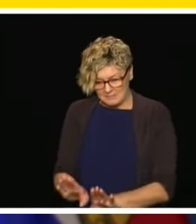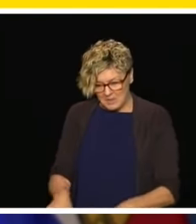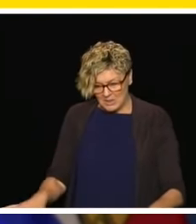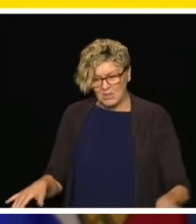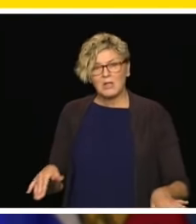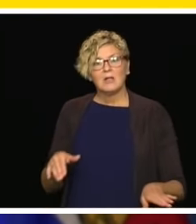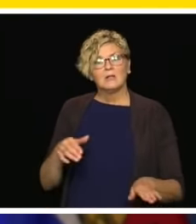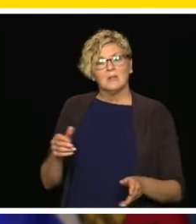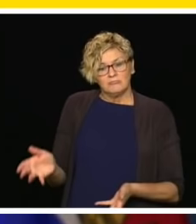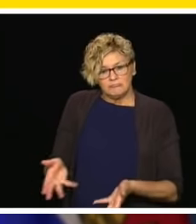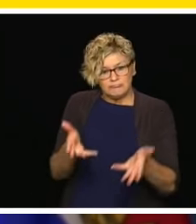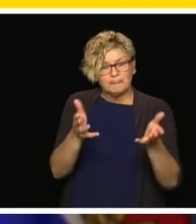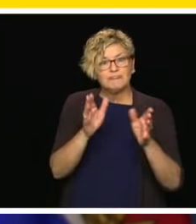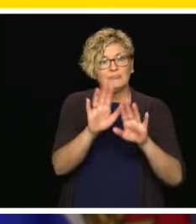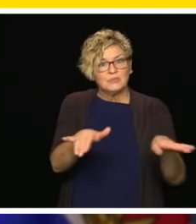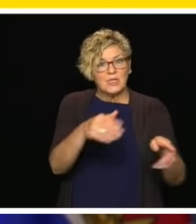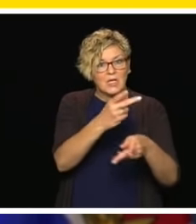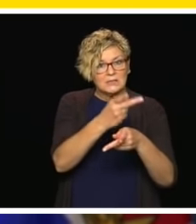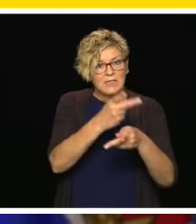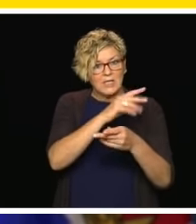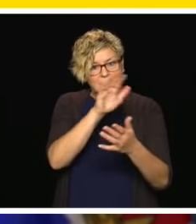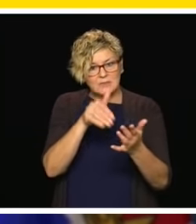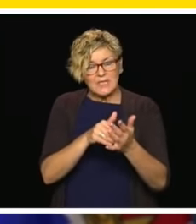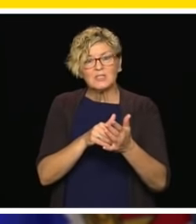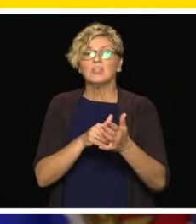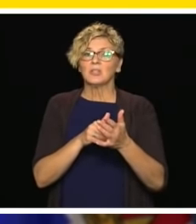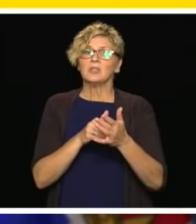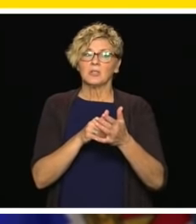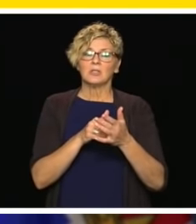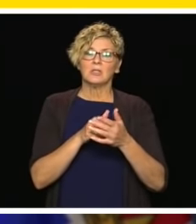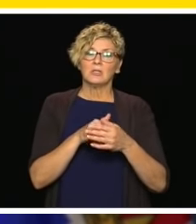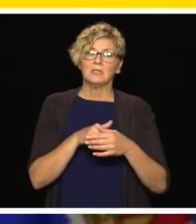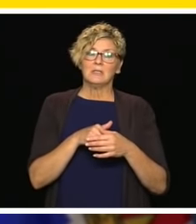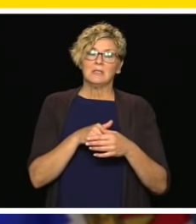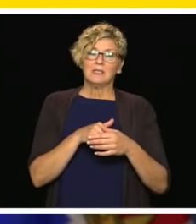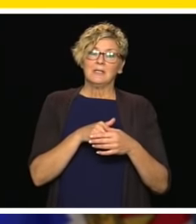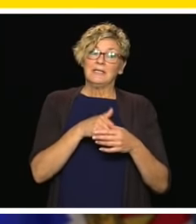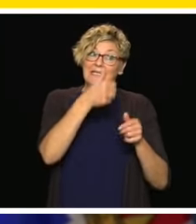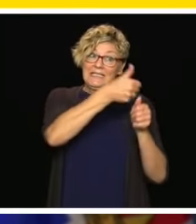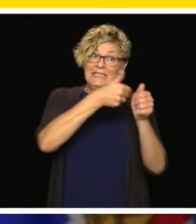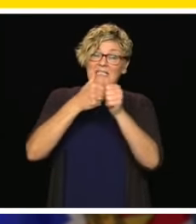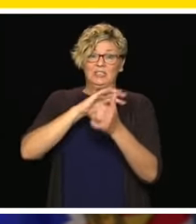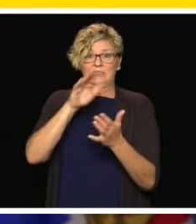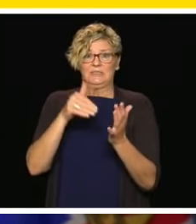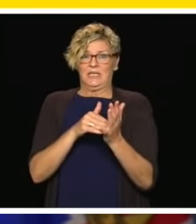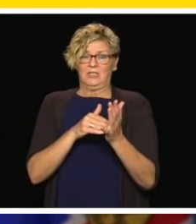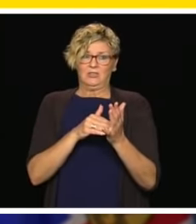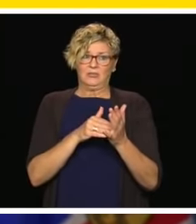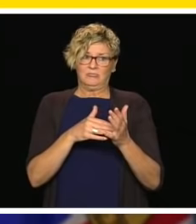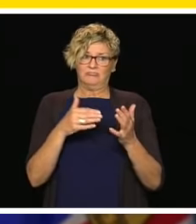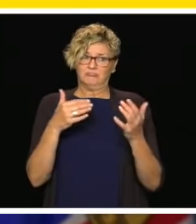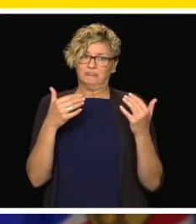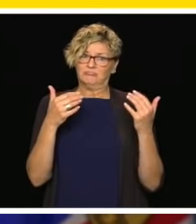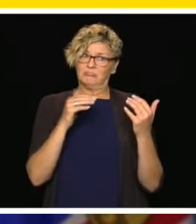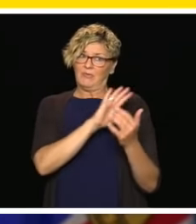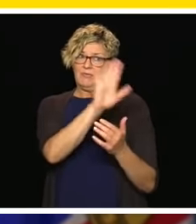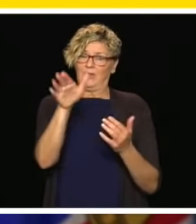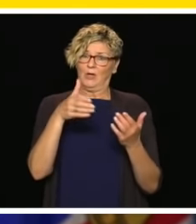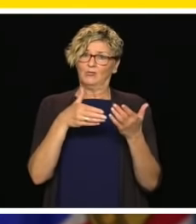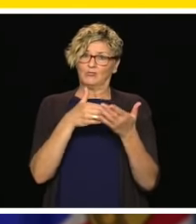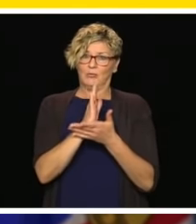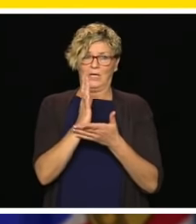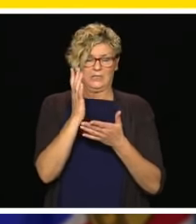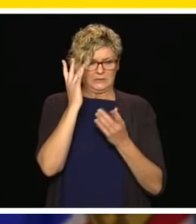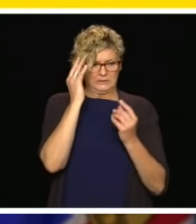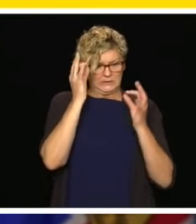they can safely reopen or come back to their more regular capacity. Childcare sector is very diverse. are so many different ways of